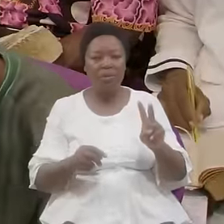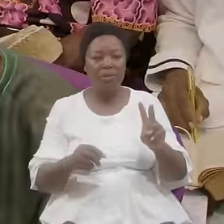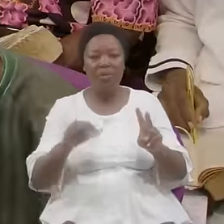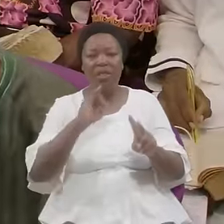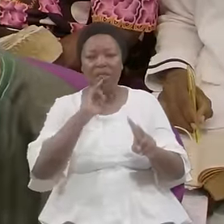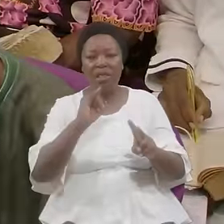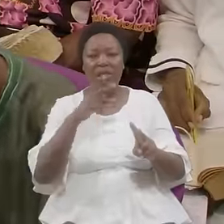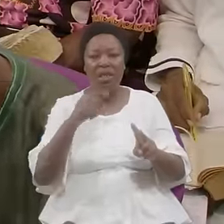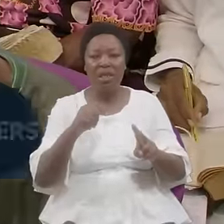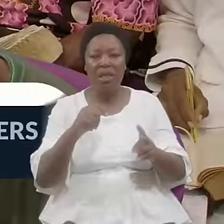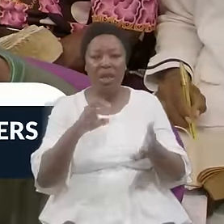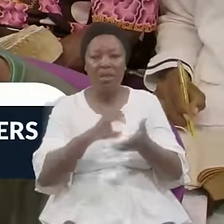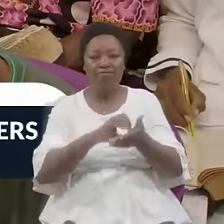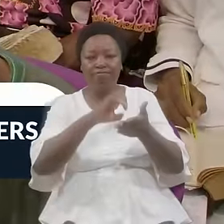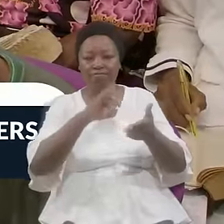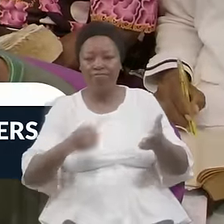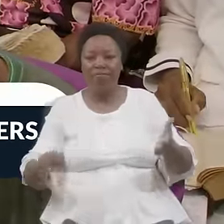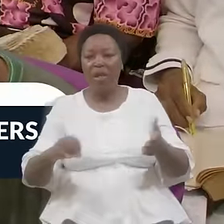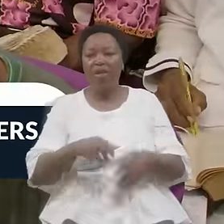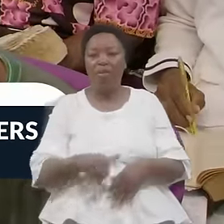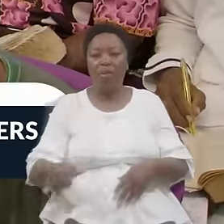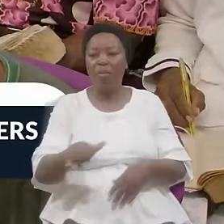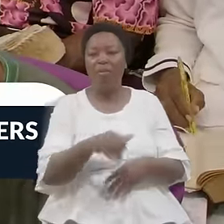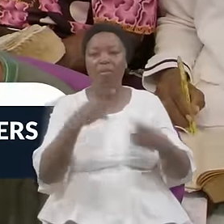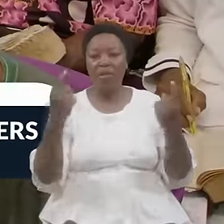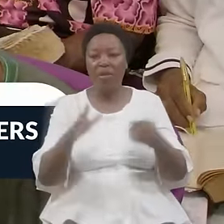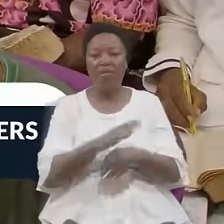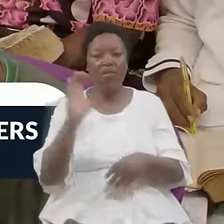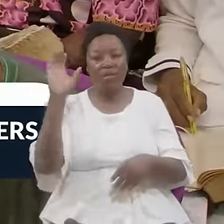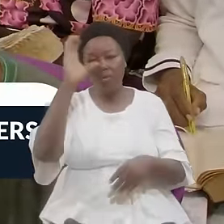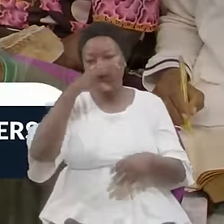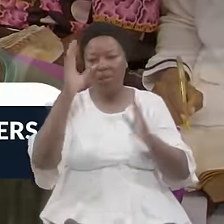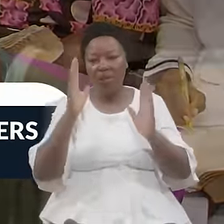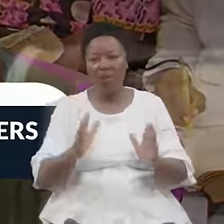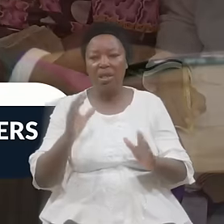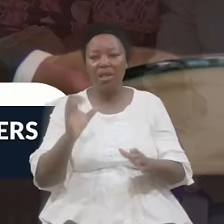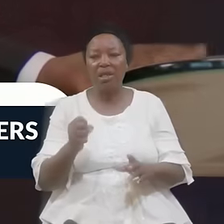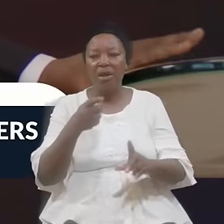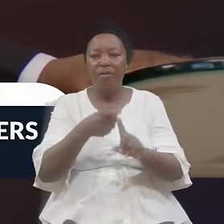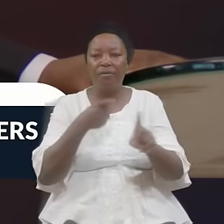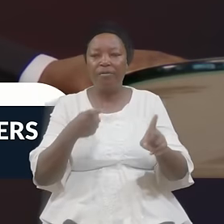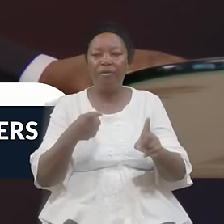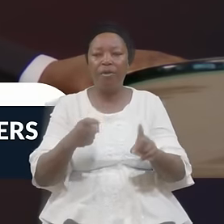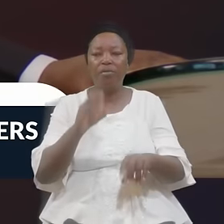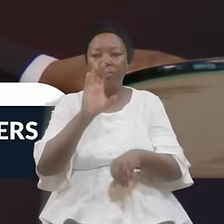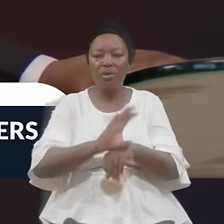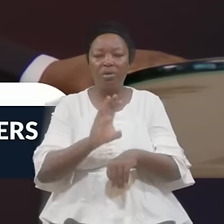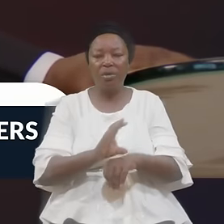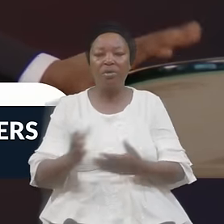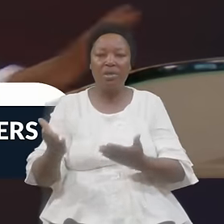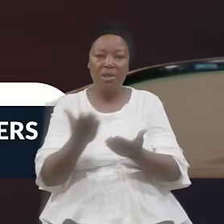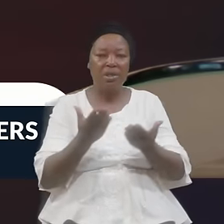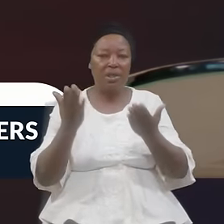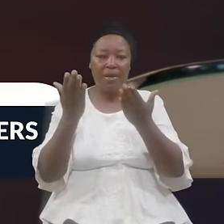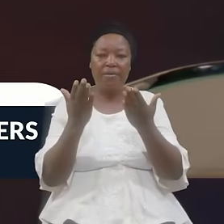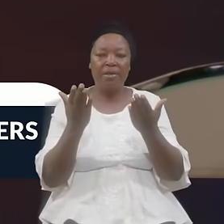Excluding Common Sinful Strangers From sanctuary Service